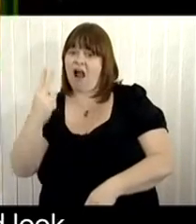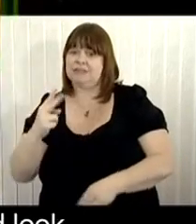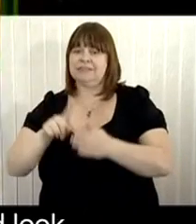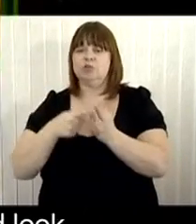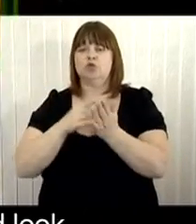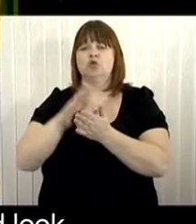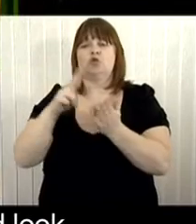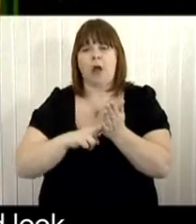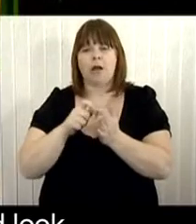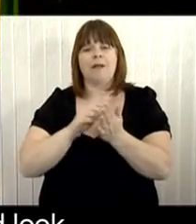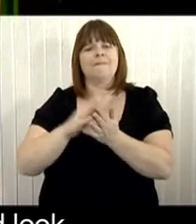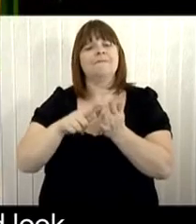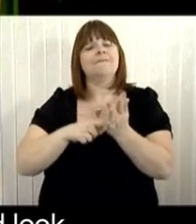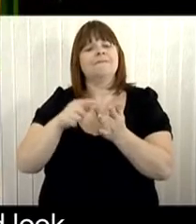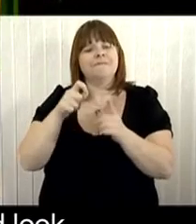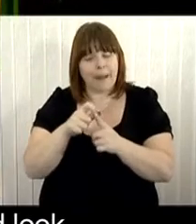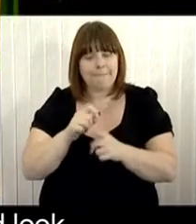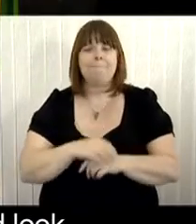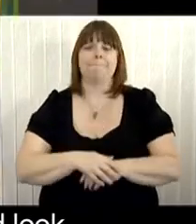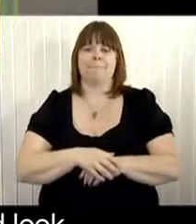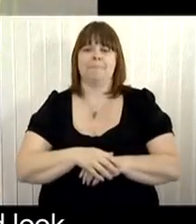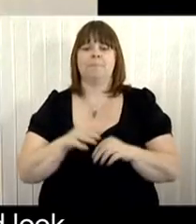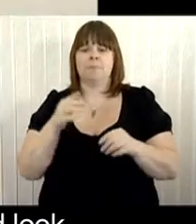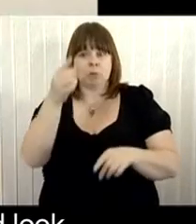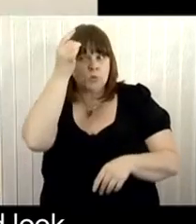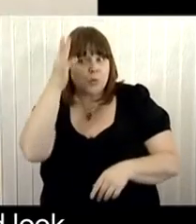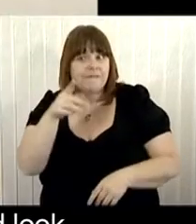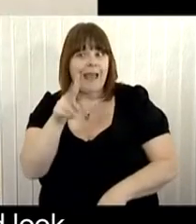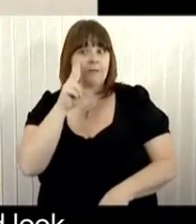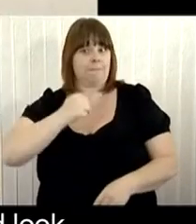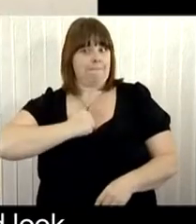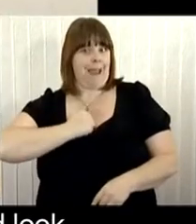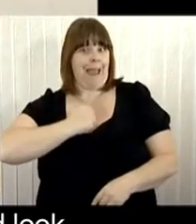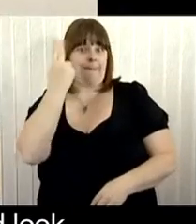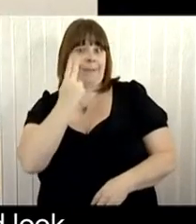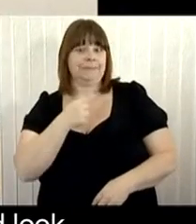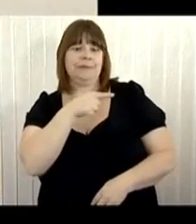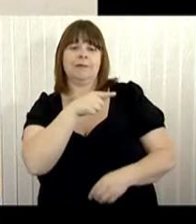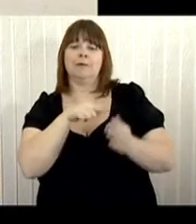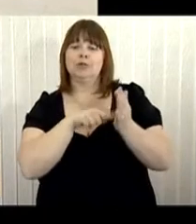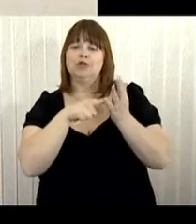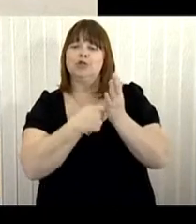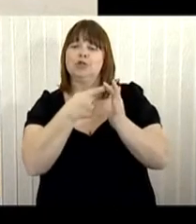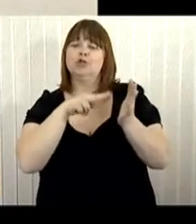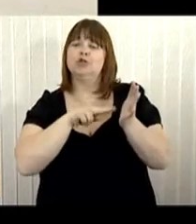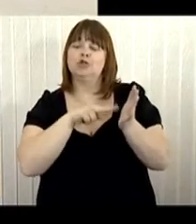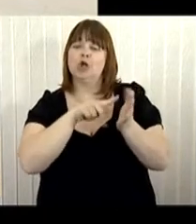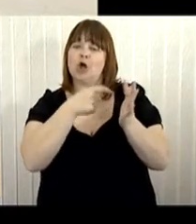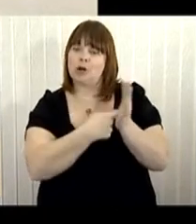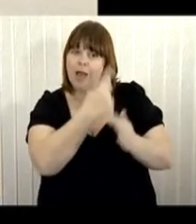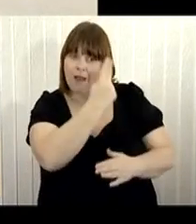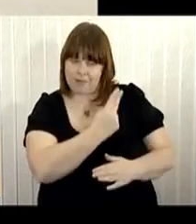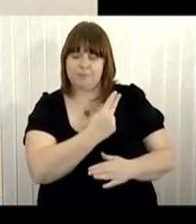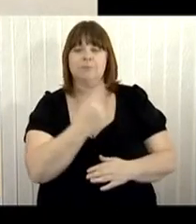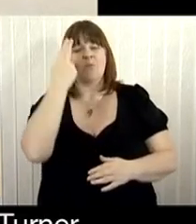And don't forget to take a good look at my Turner, Margate Harbour. I remember what a thrill it was